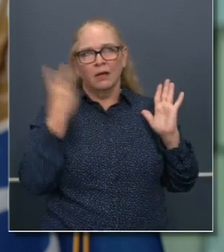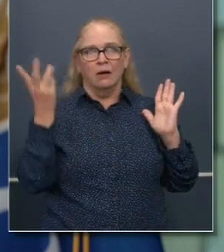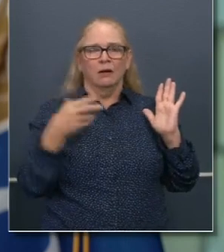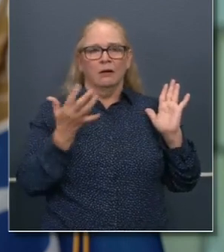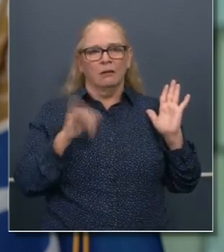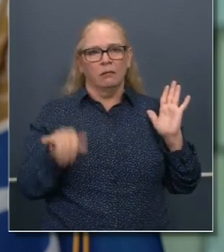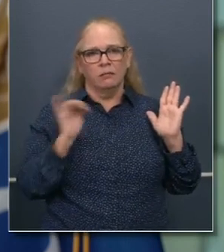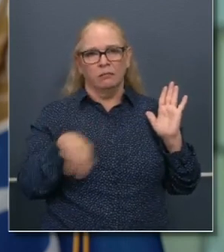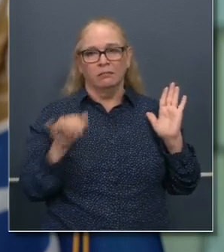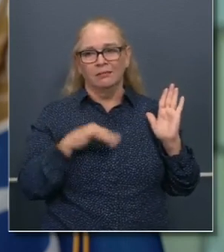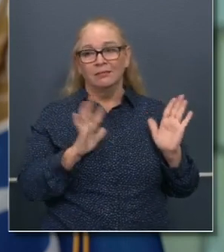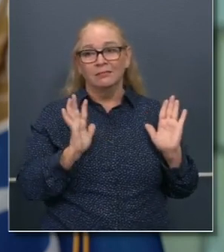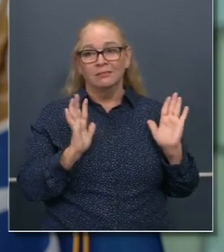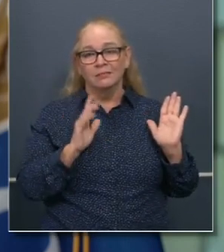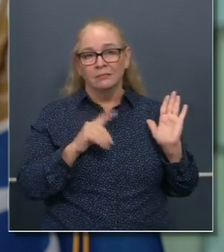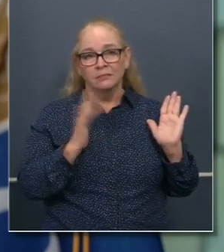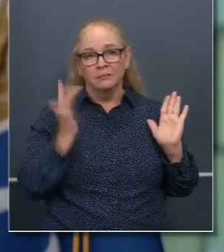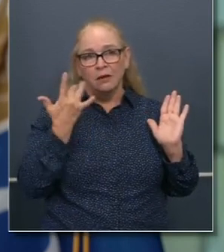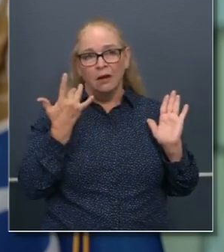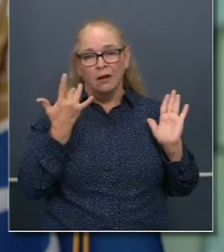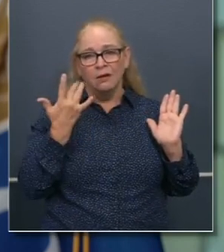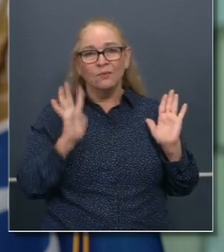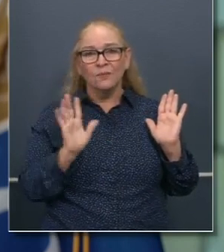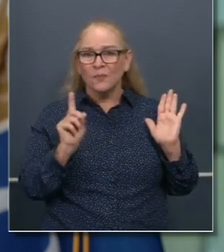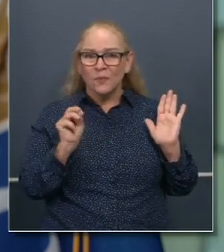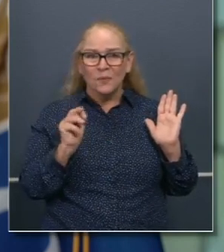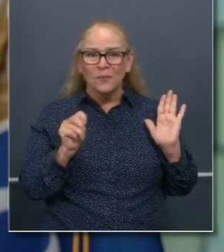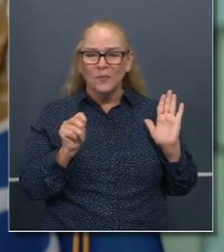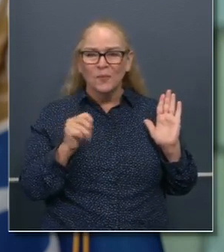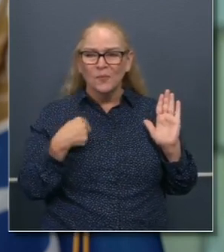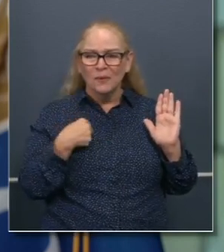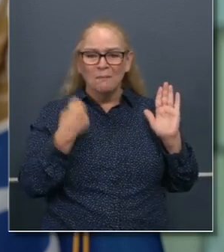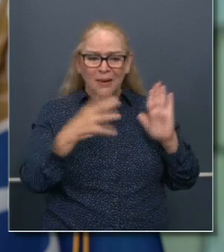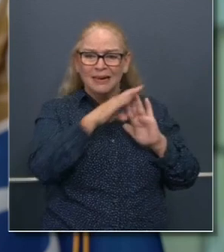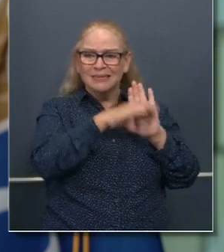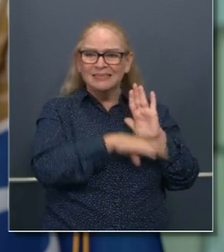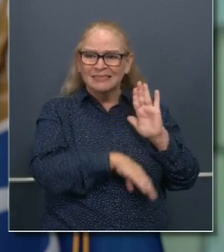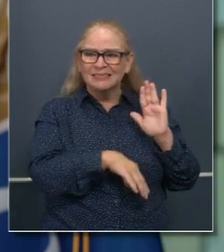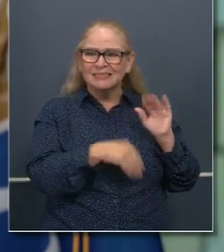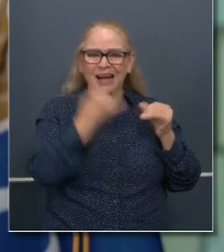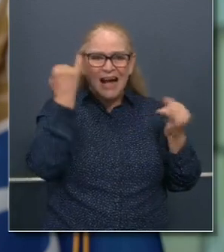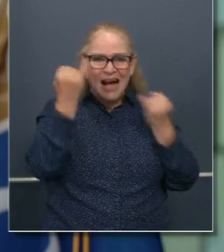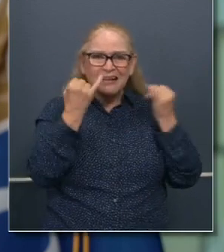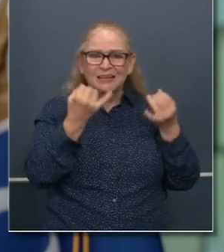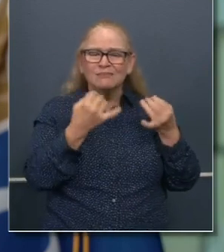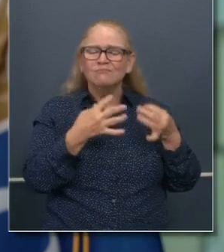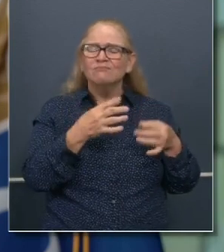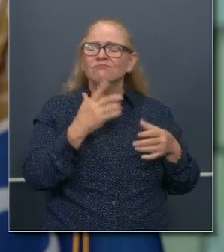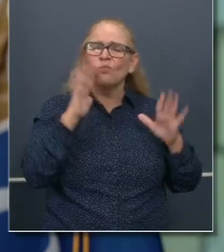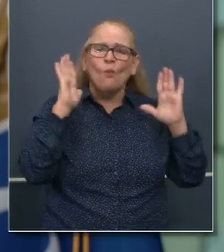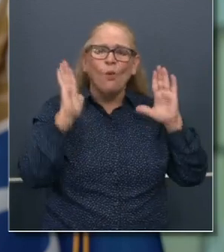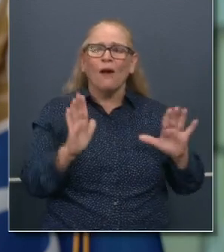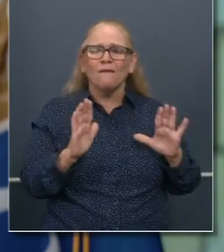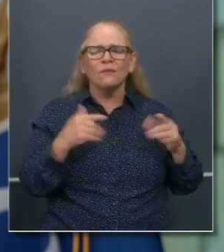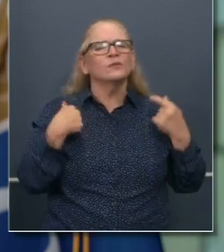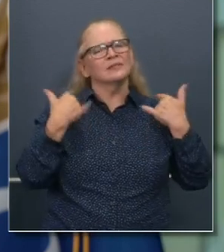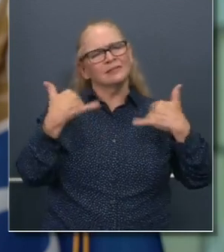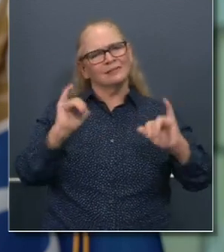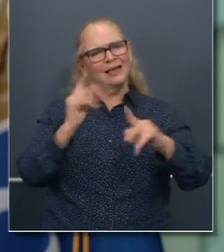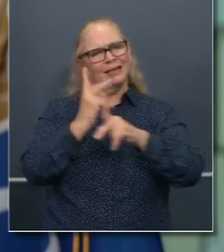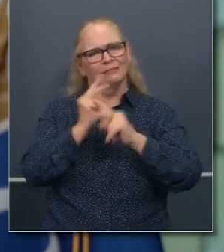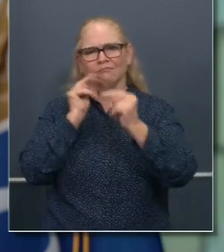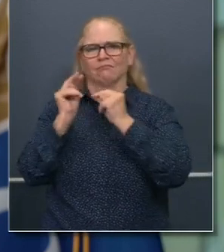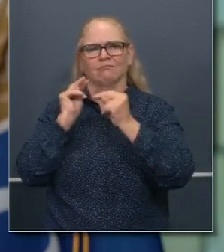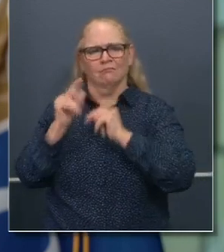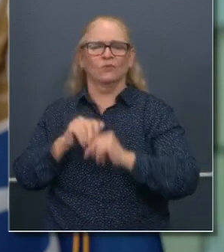an entire list of ideas that we are currently considering and negotiating with the legislature. There are a